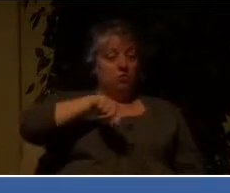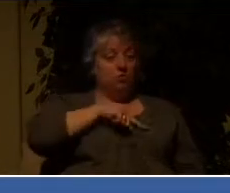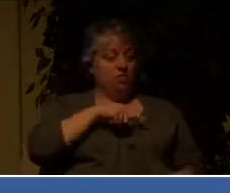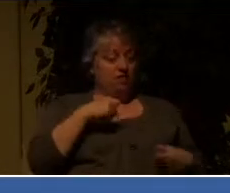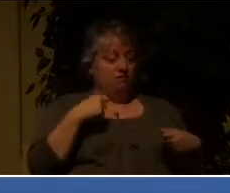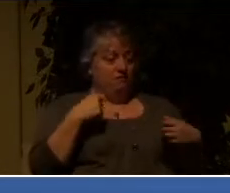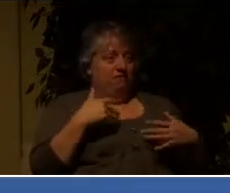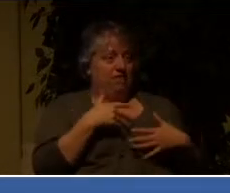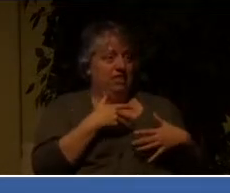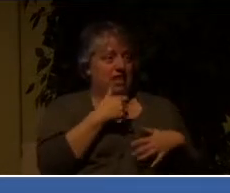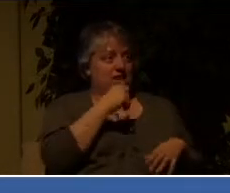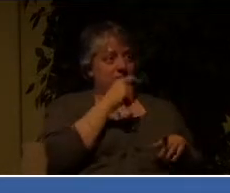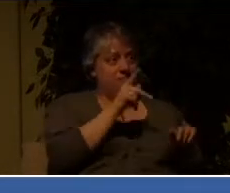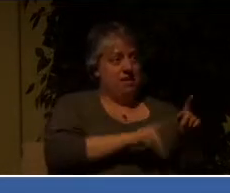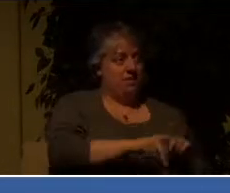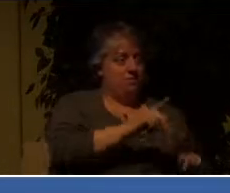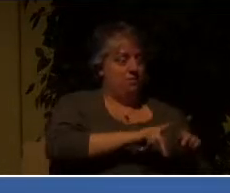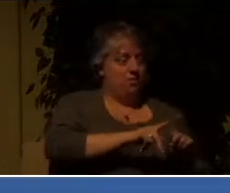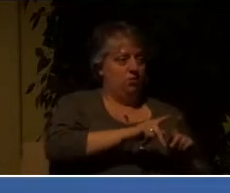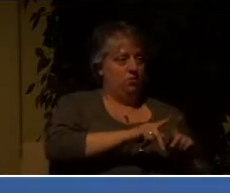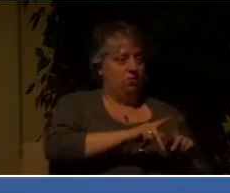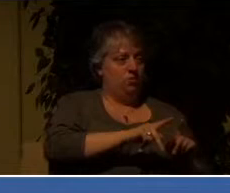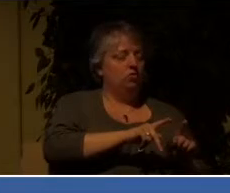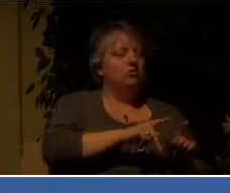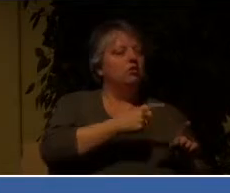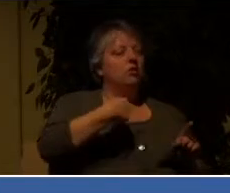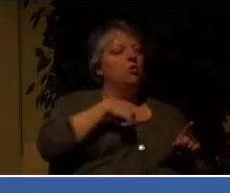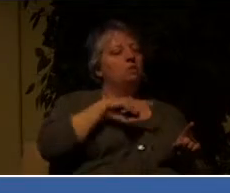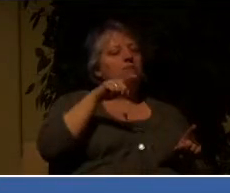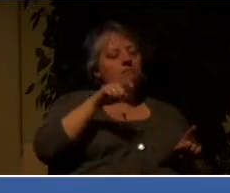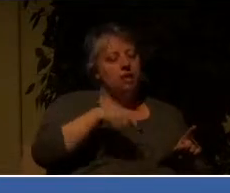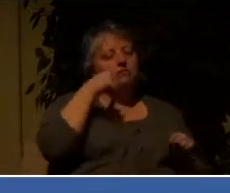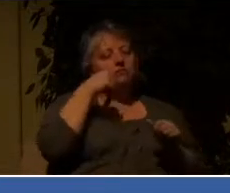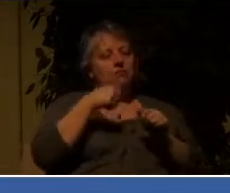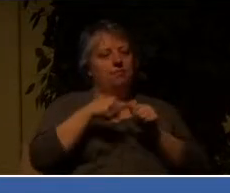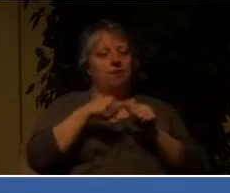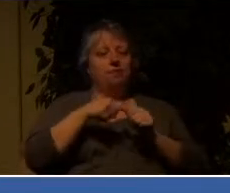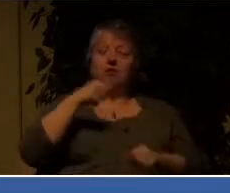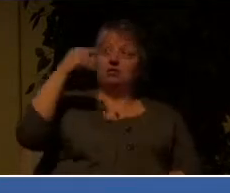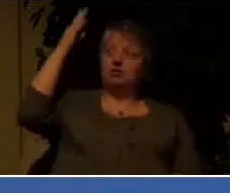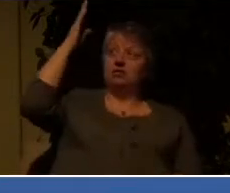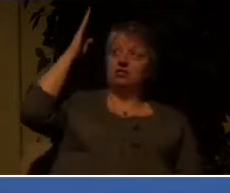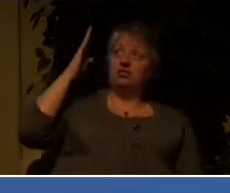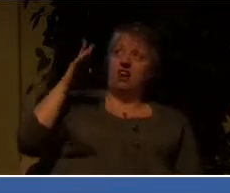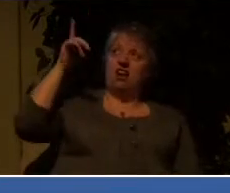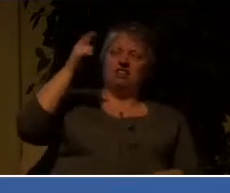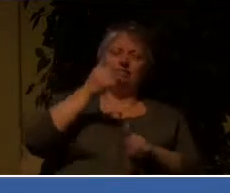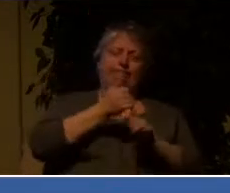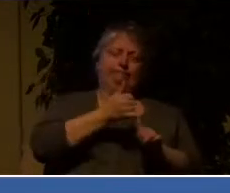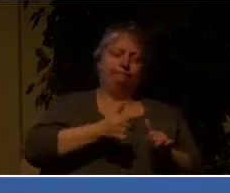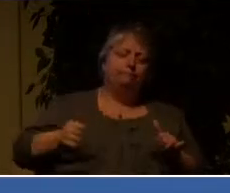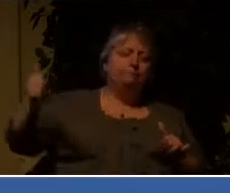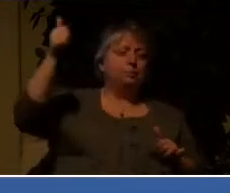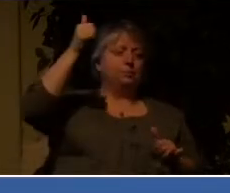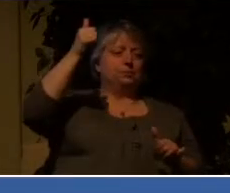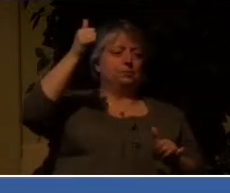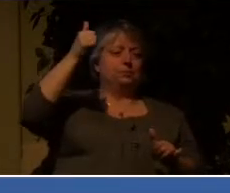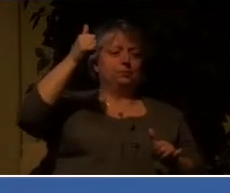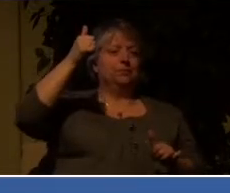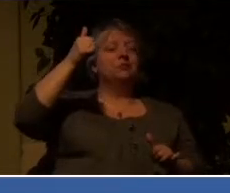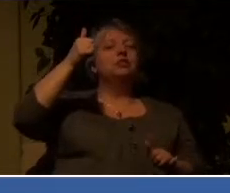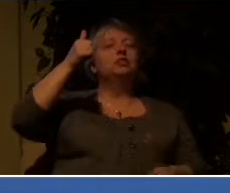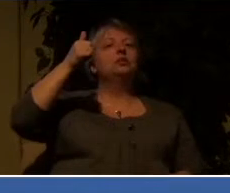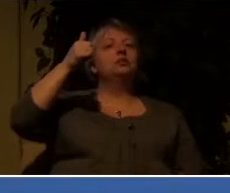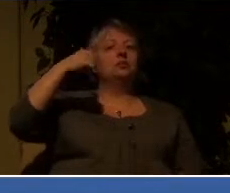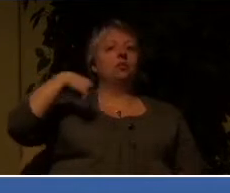God is bigger and I better have his favor as opposed to the world's favor. Be afraid of the one who